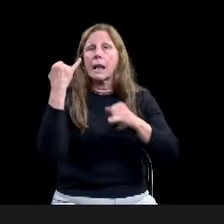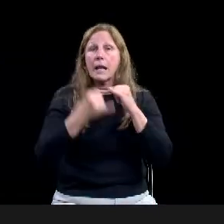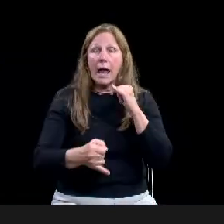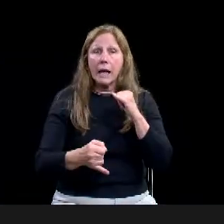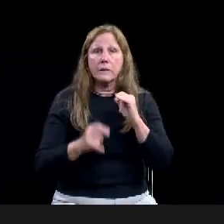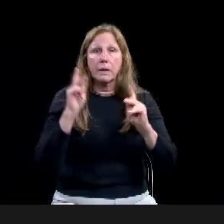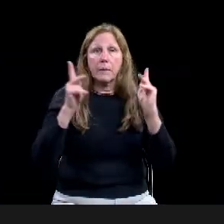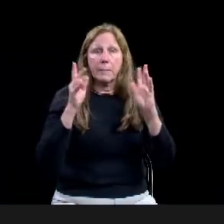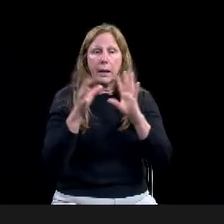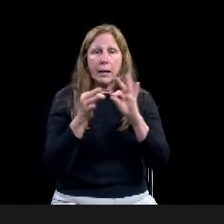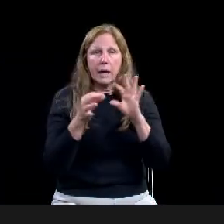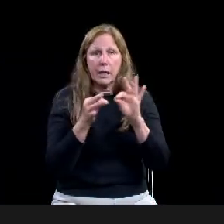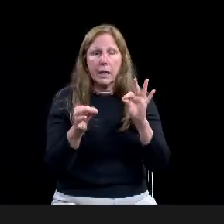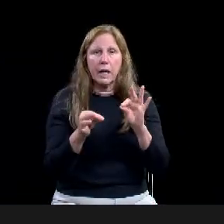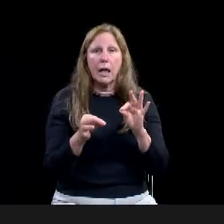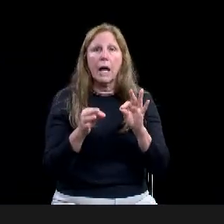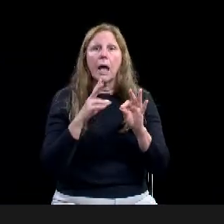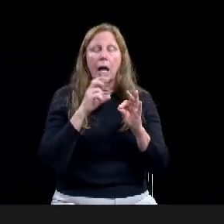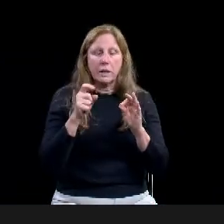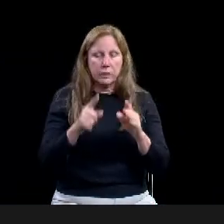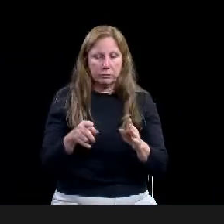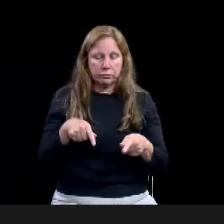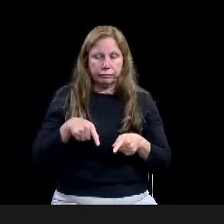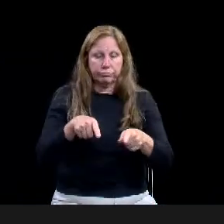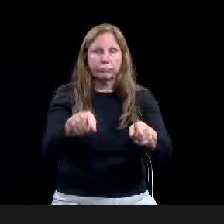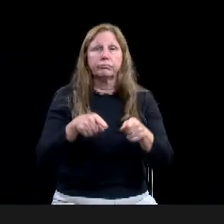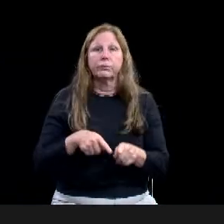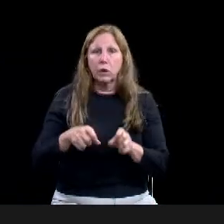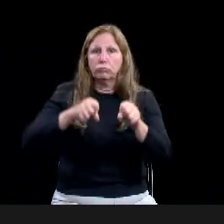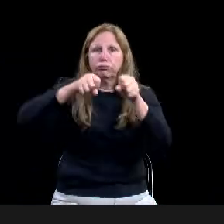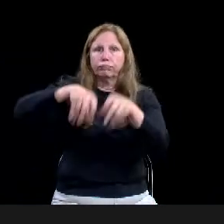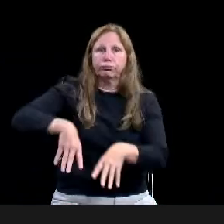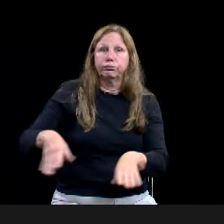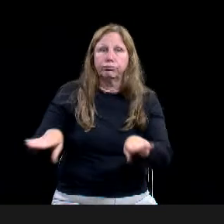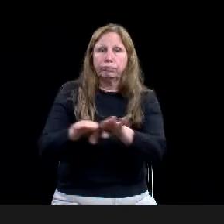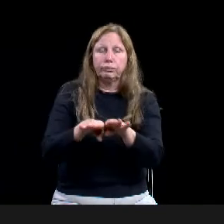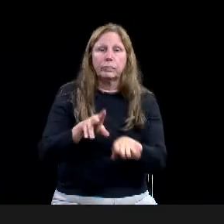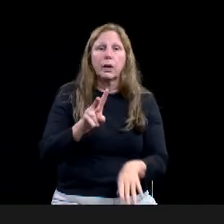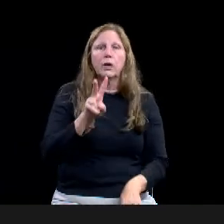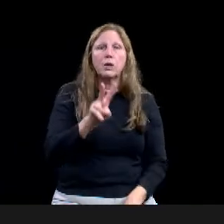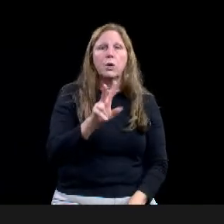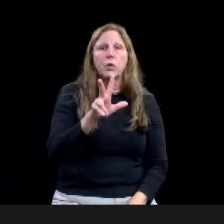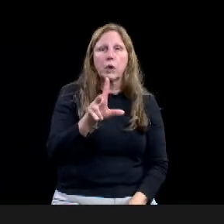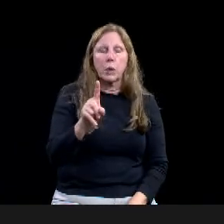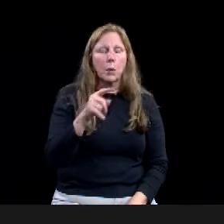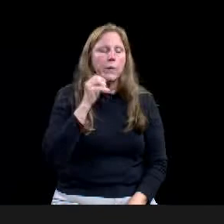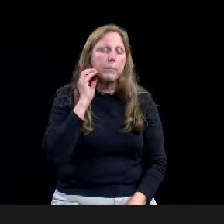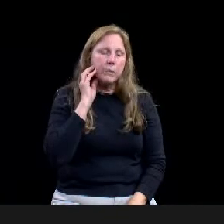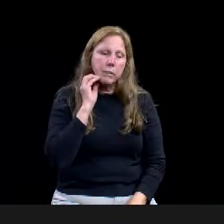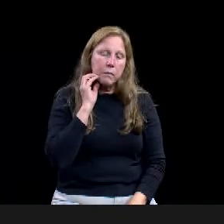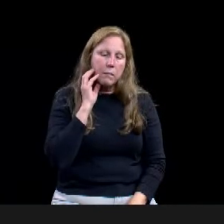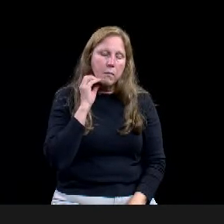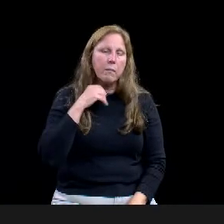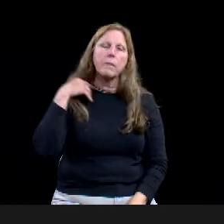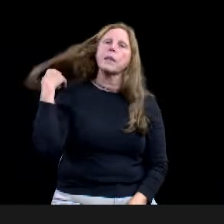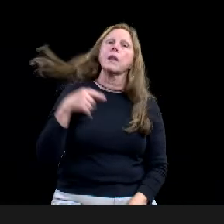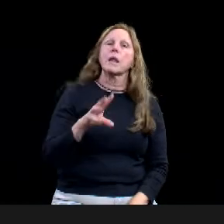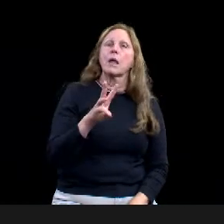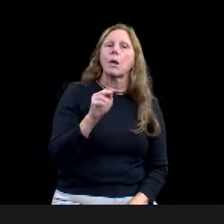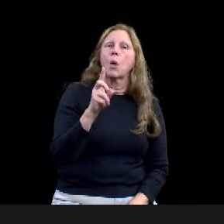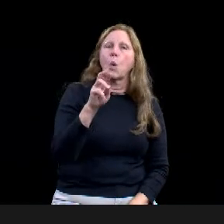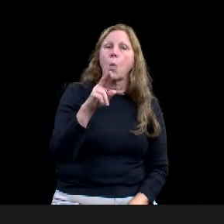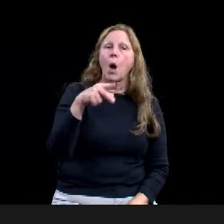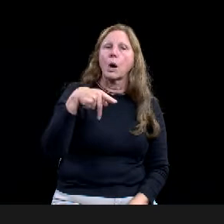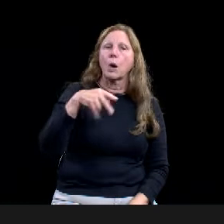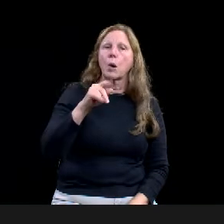is a request by Walker Partners on behalf of Baylor University for abandonment of Dutton Avenue. Uh, this is